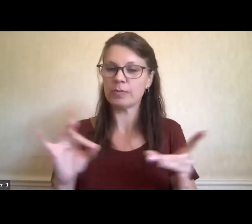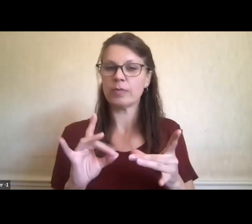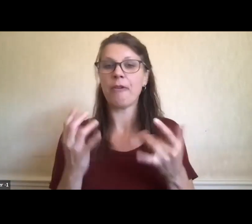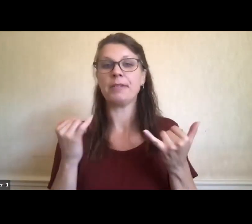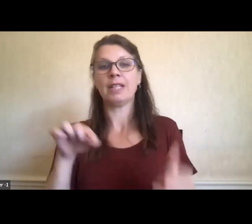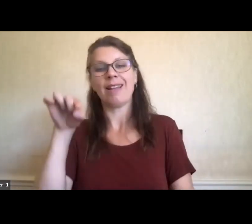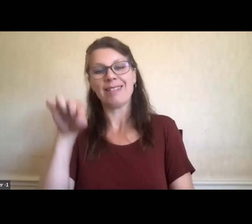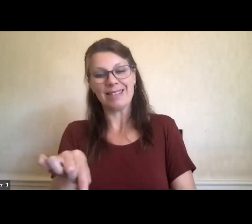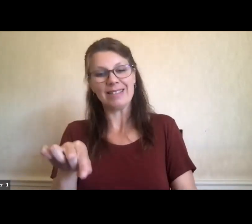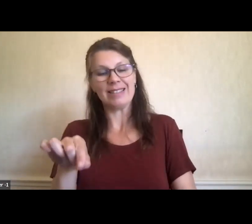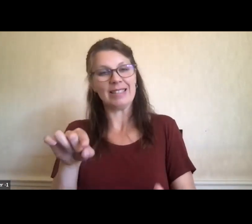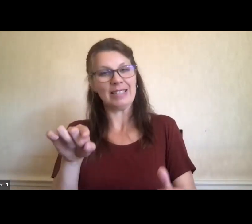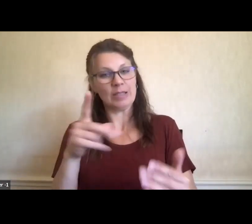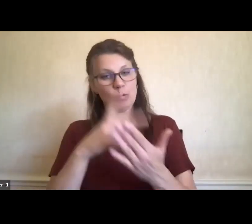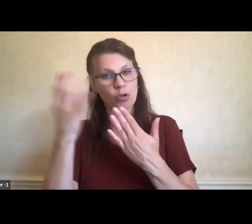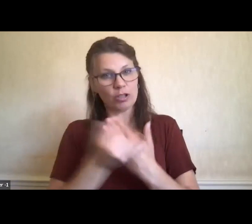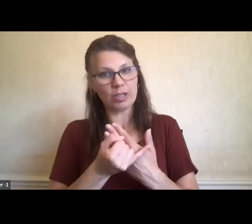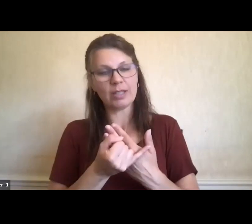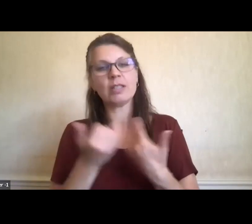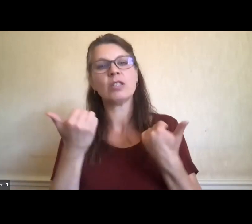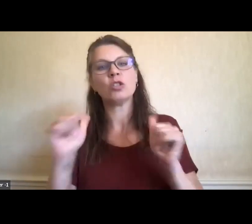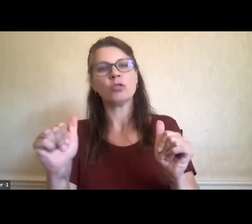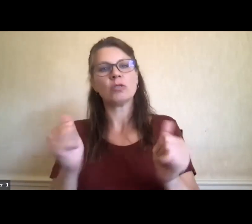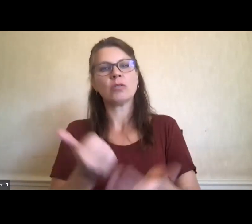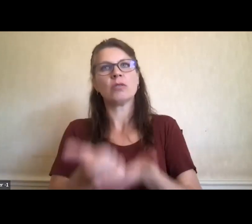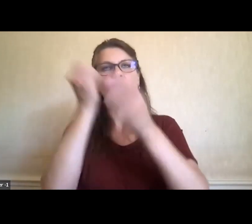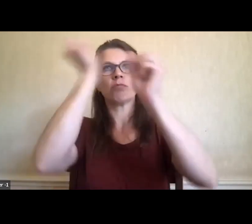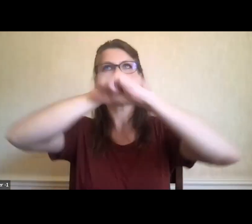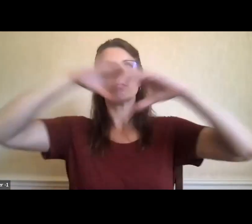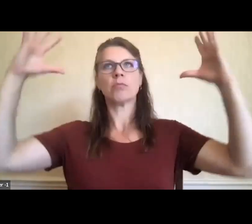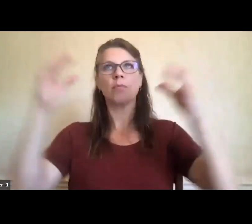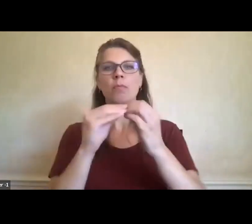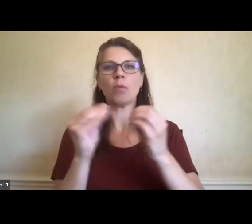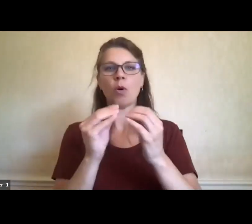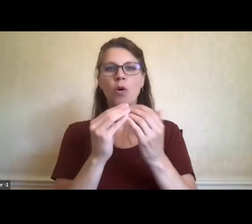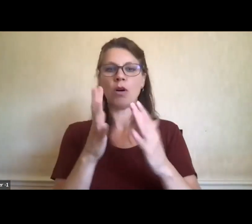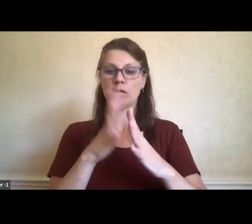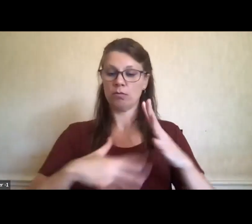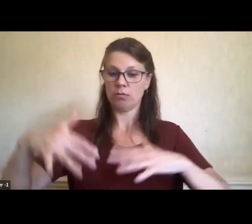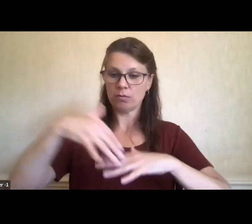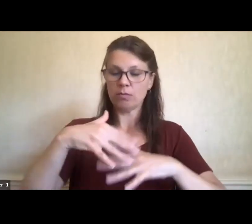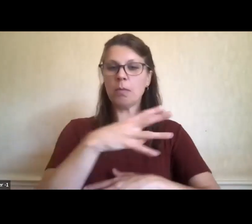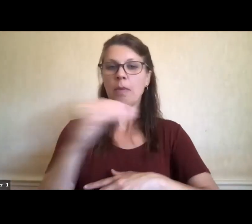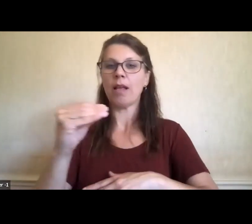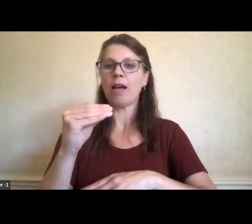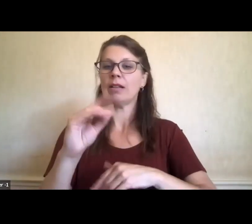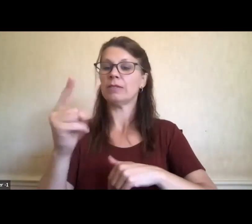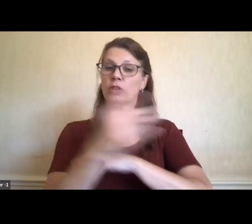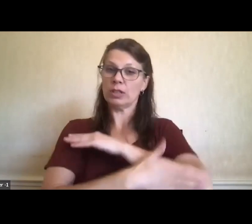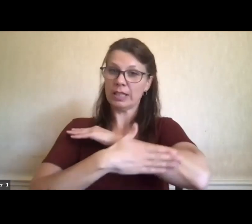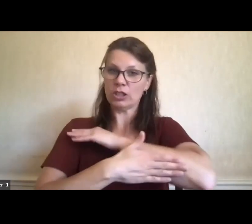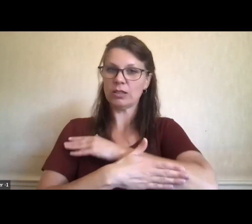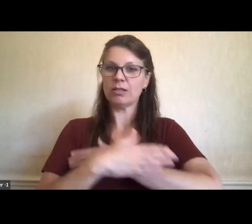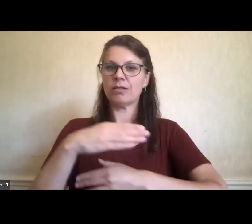First Nations and Indigenous knowledge here in British Columbia, primarily Northern British